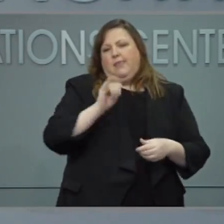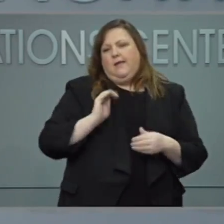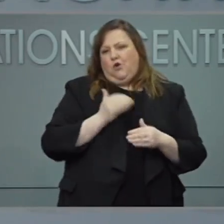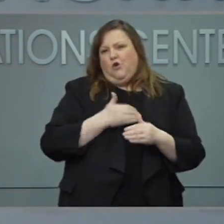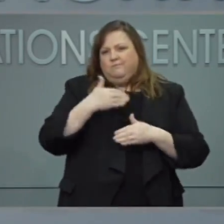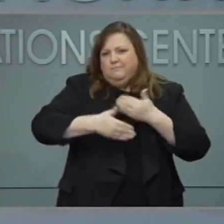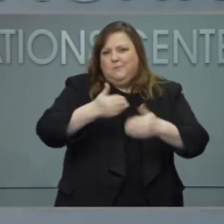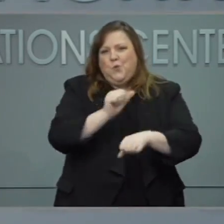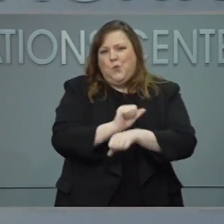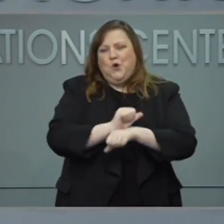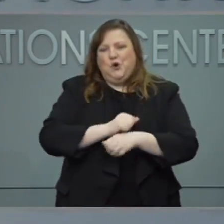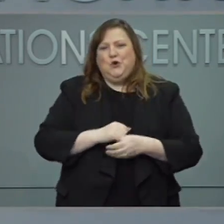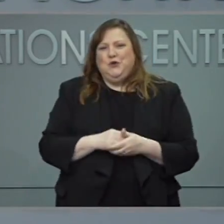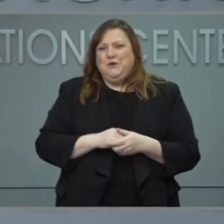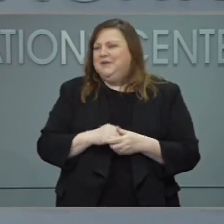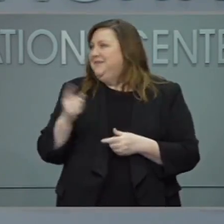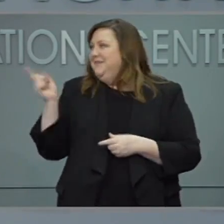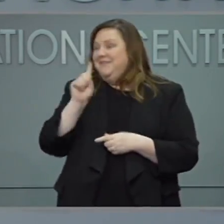She thinks we can get there.